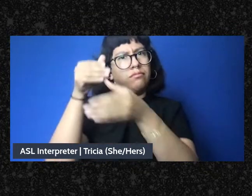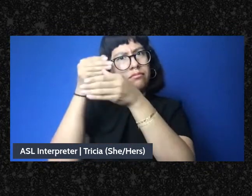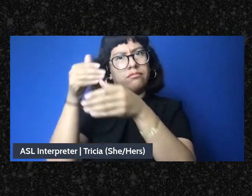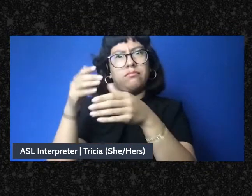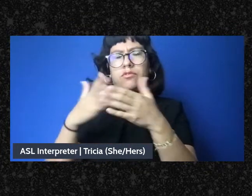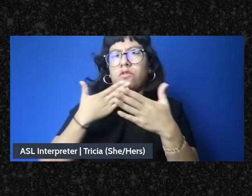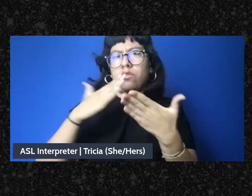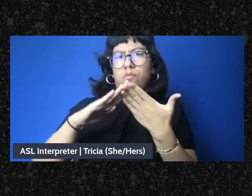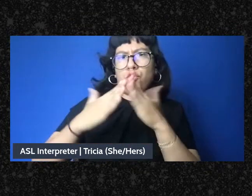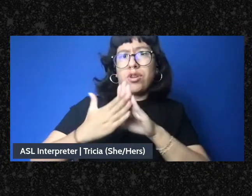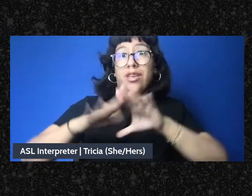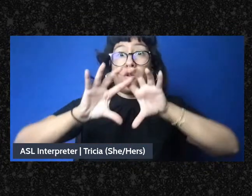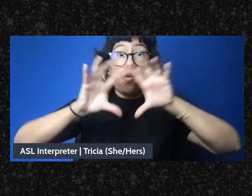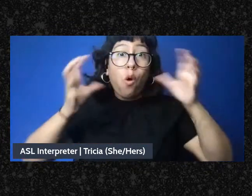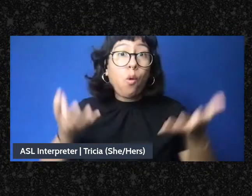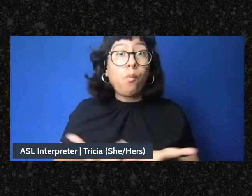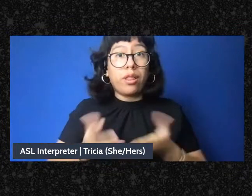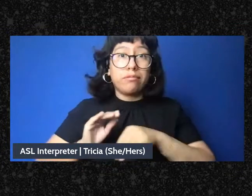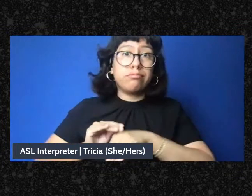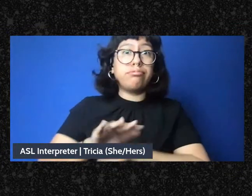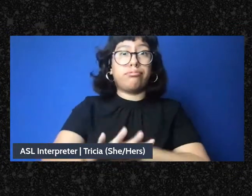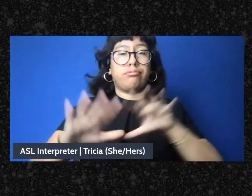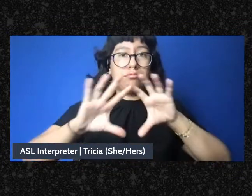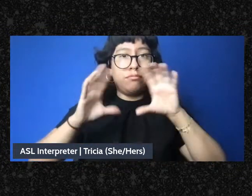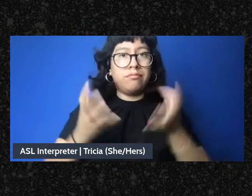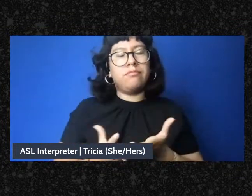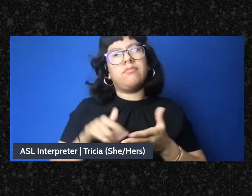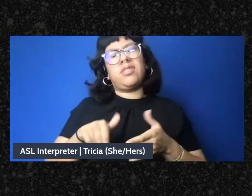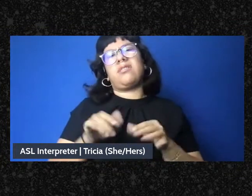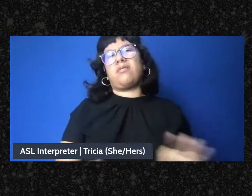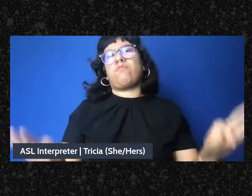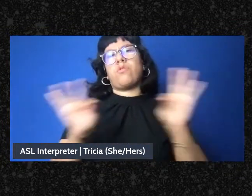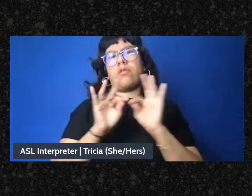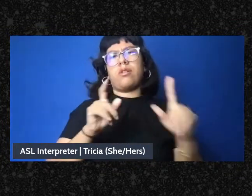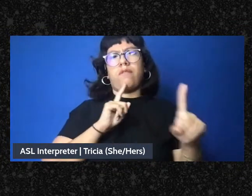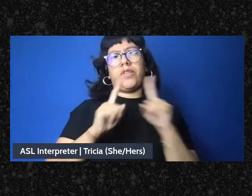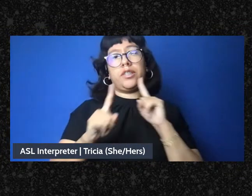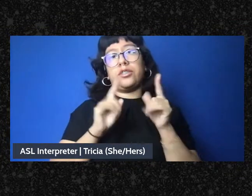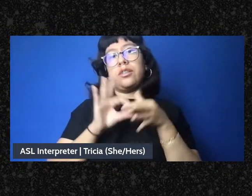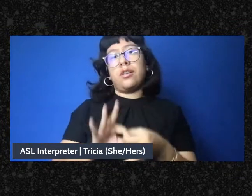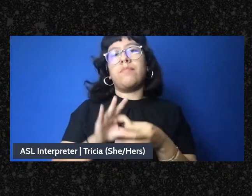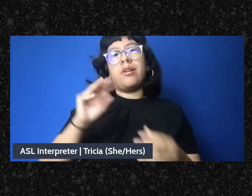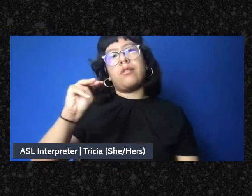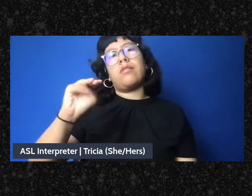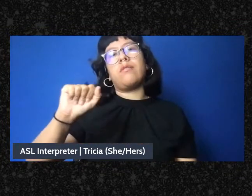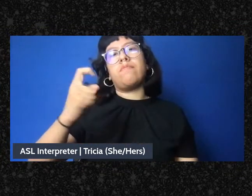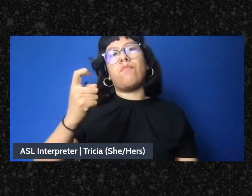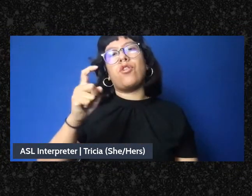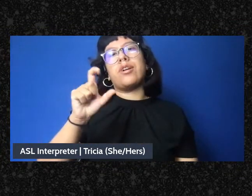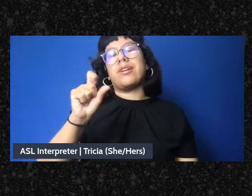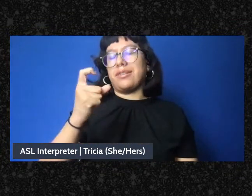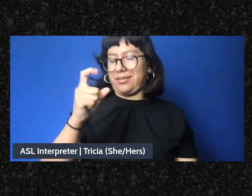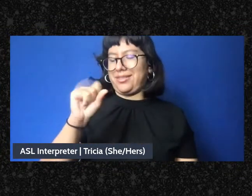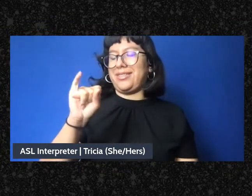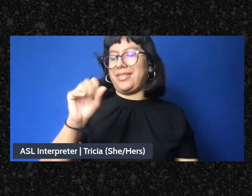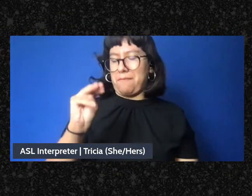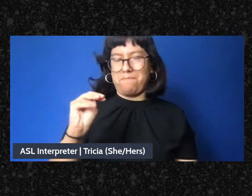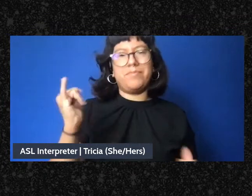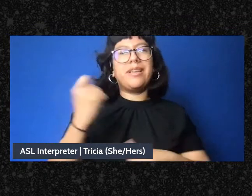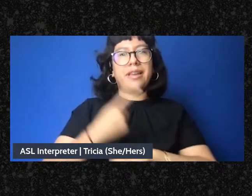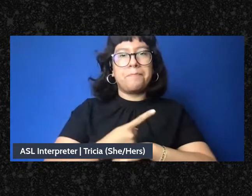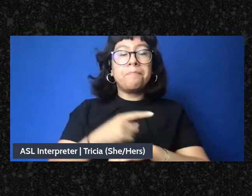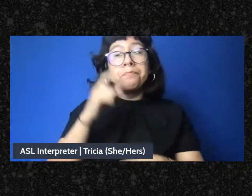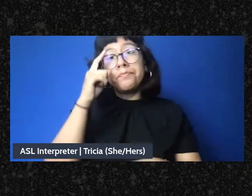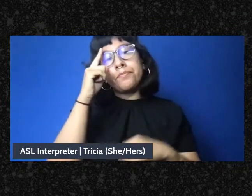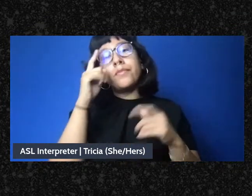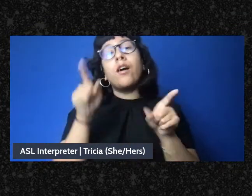globally for such important conversations about Marxism today. I also want to mention